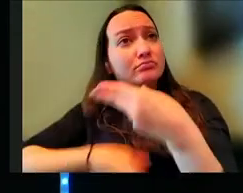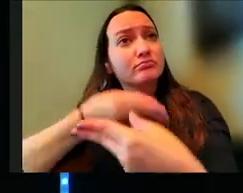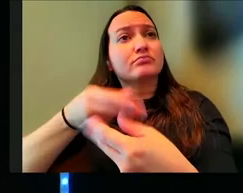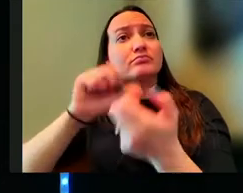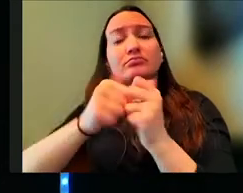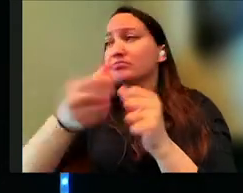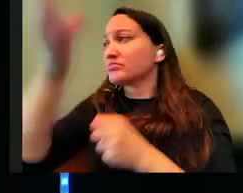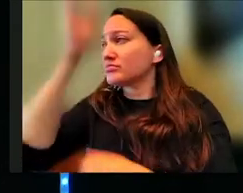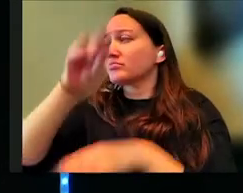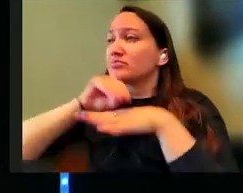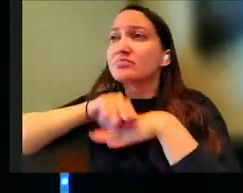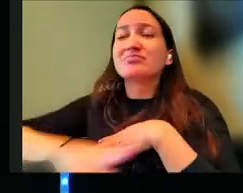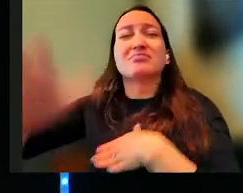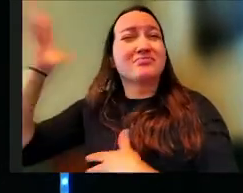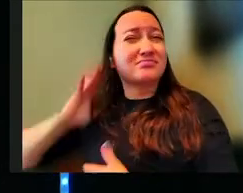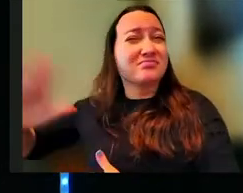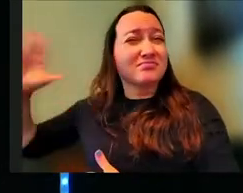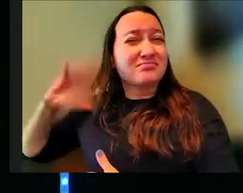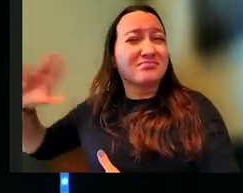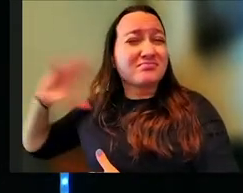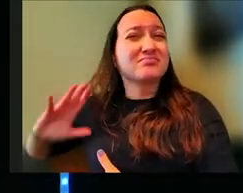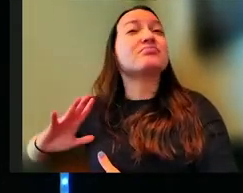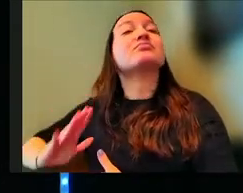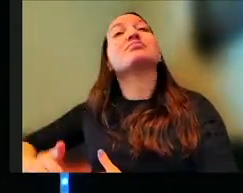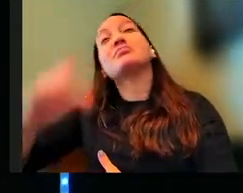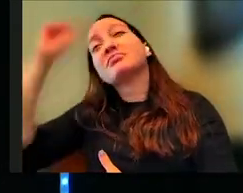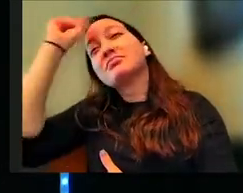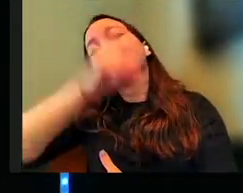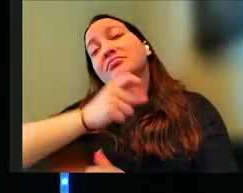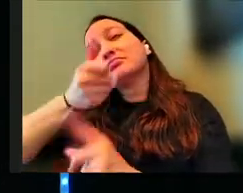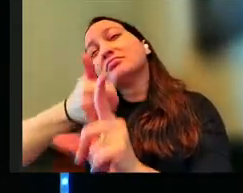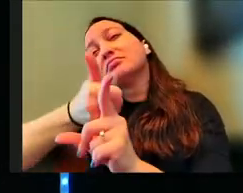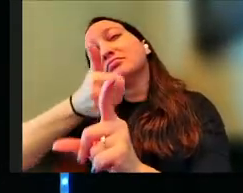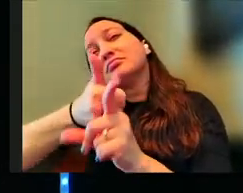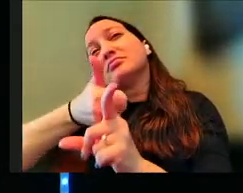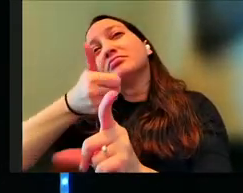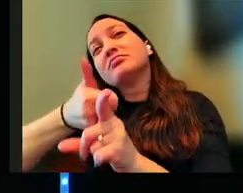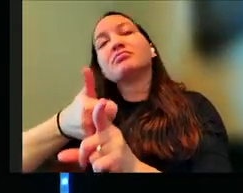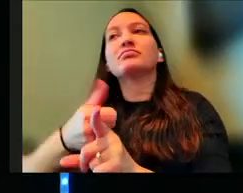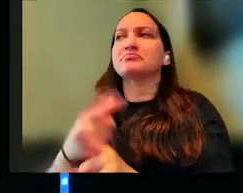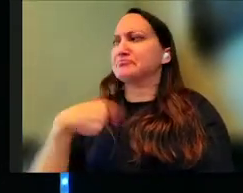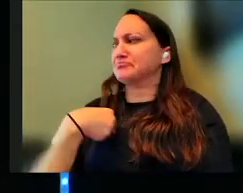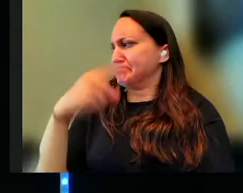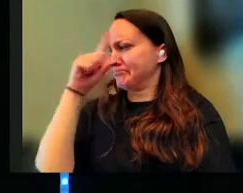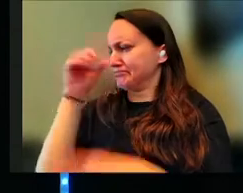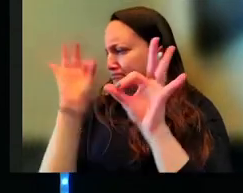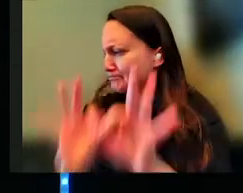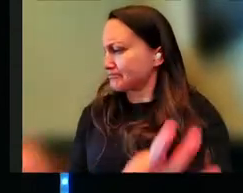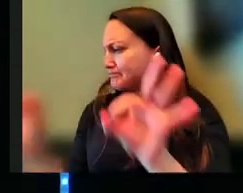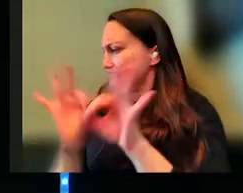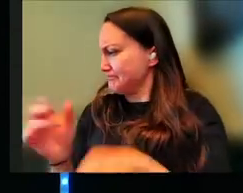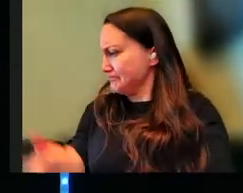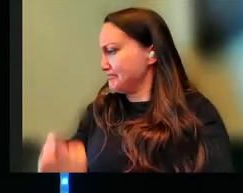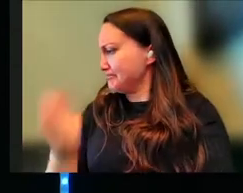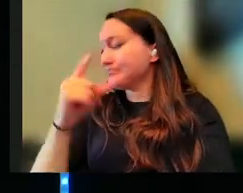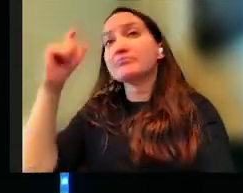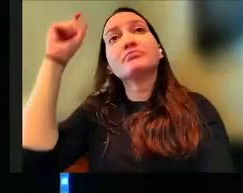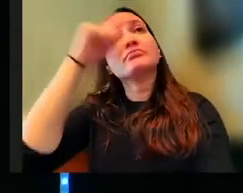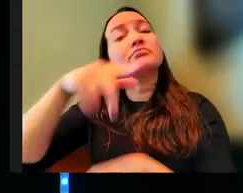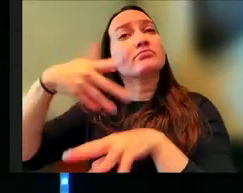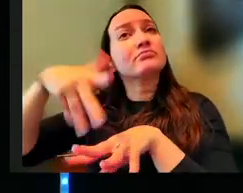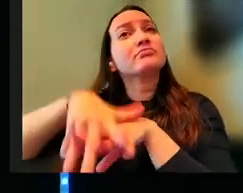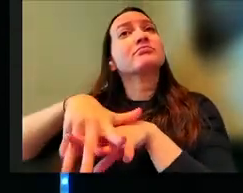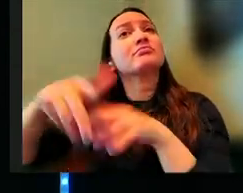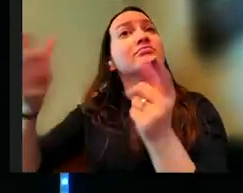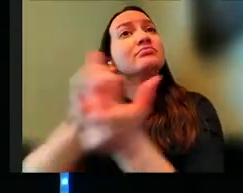formed it to be from the very beginning with wisdom itself. I just think it's so important for us to see this, that wisdom is immersed in all of it.